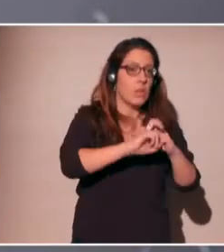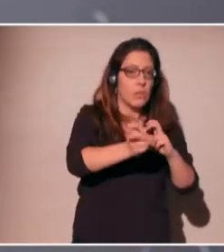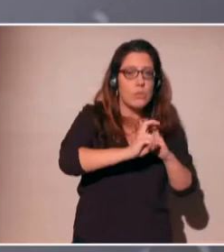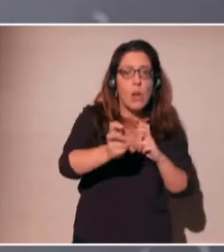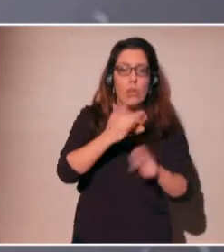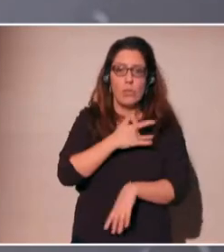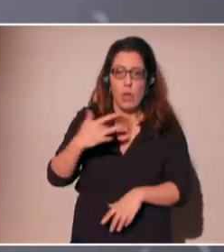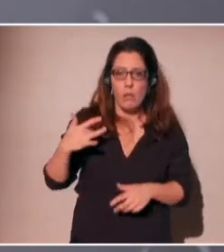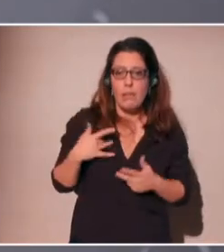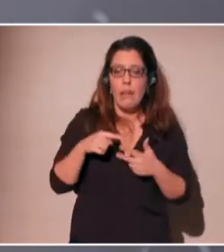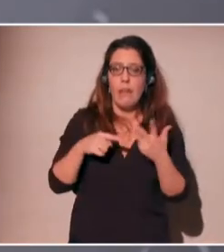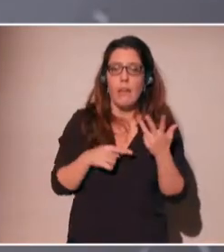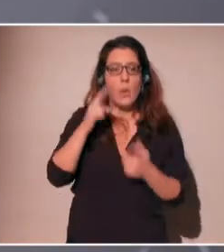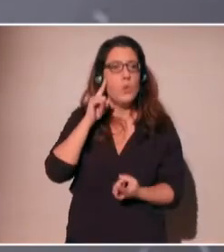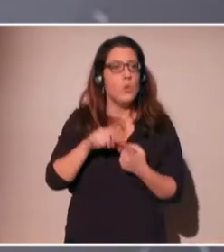transport.